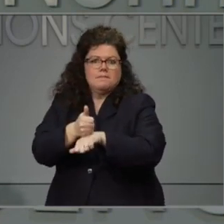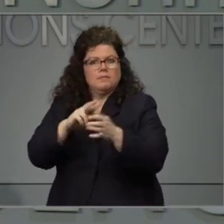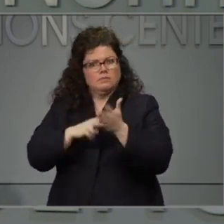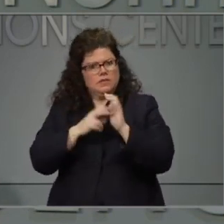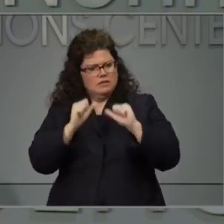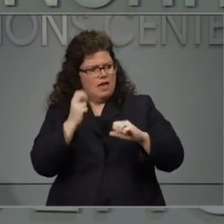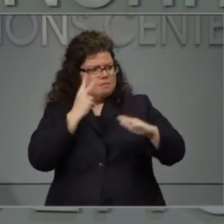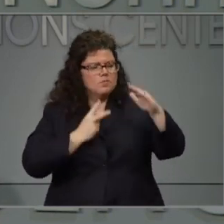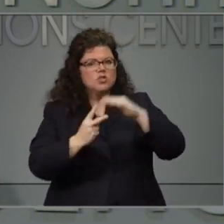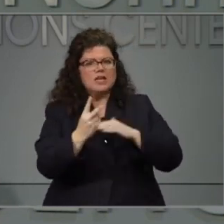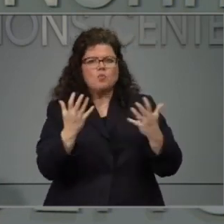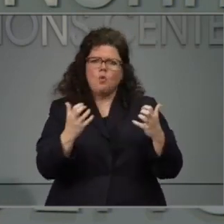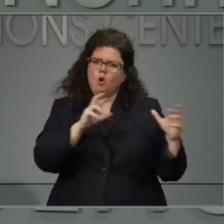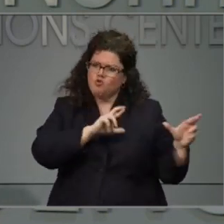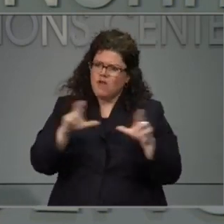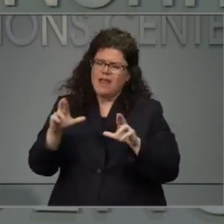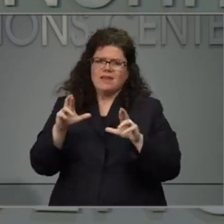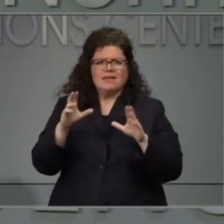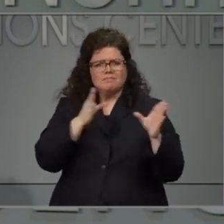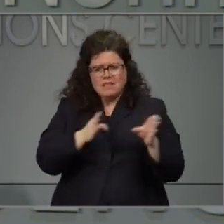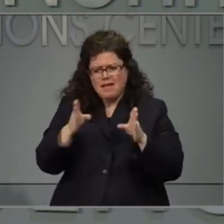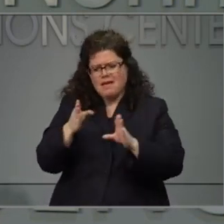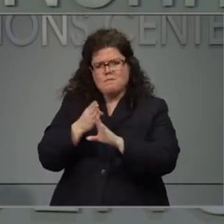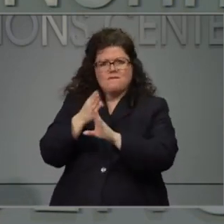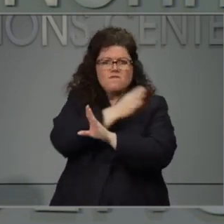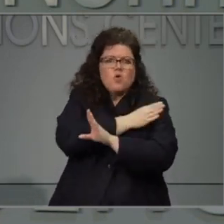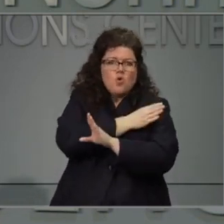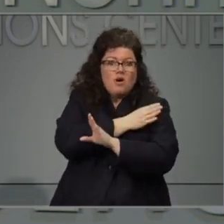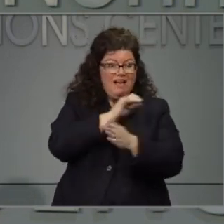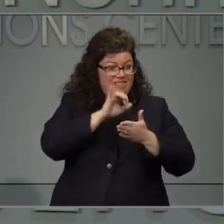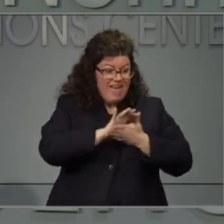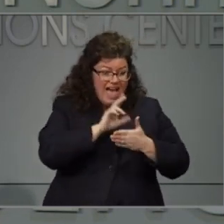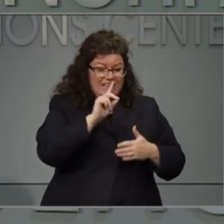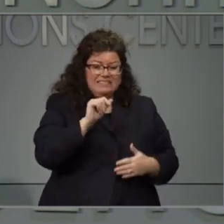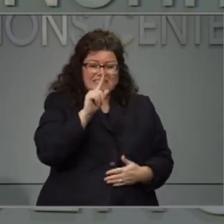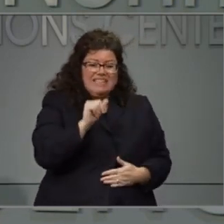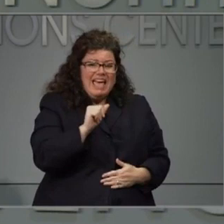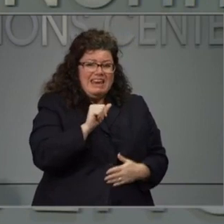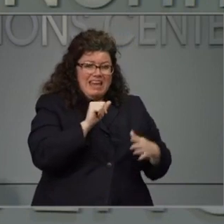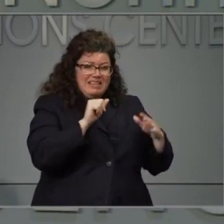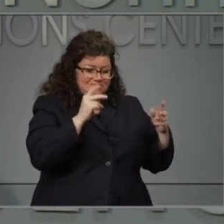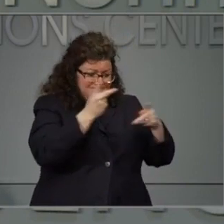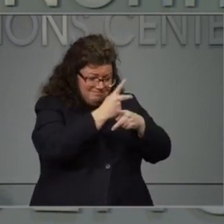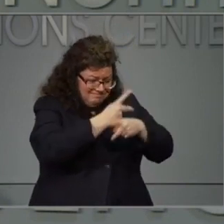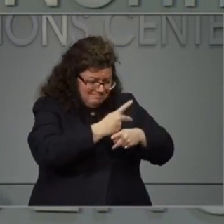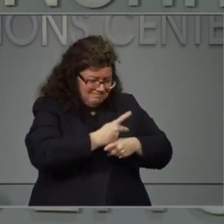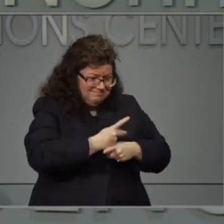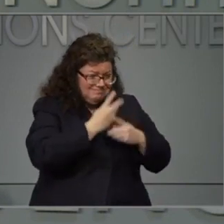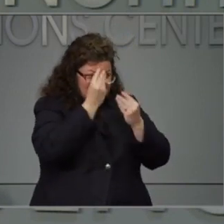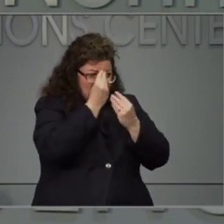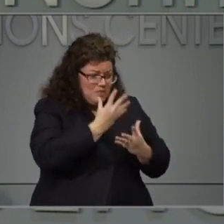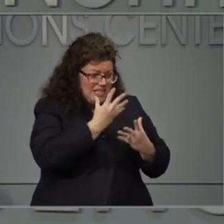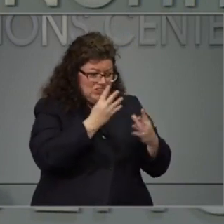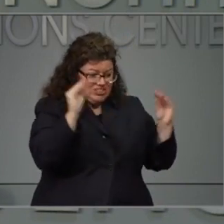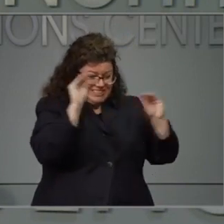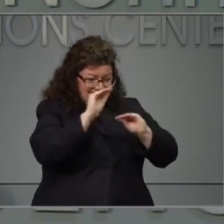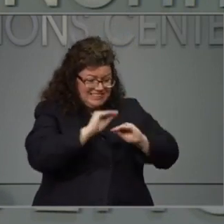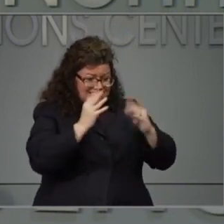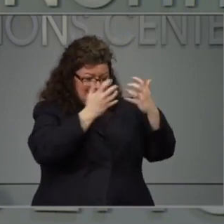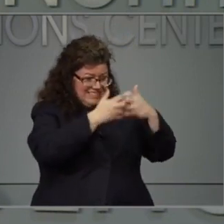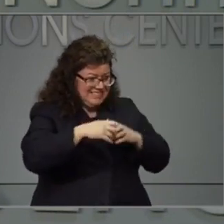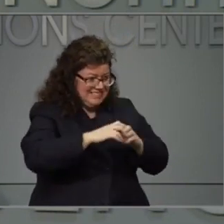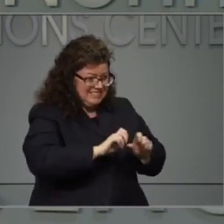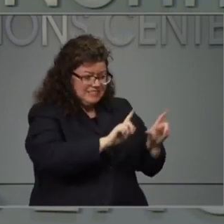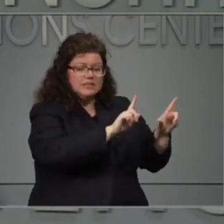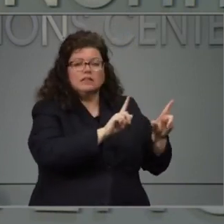we want to be ready for that. And information is absolutely key. So having that together has been a positive thing.